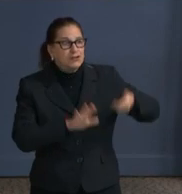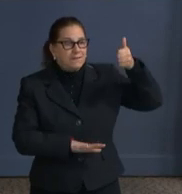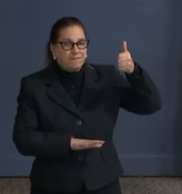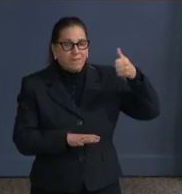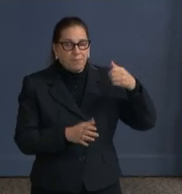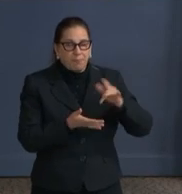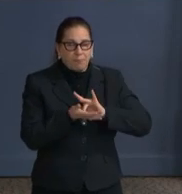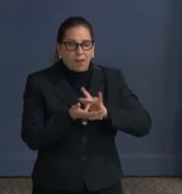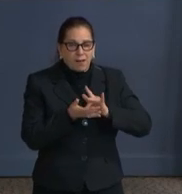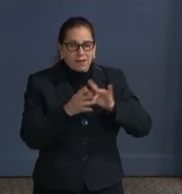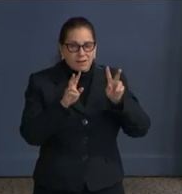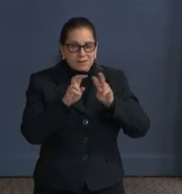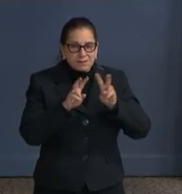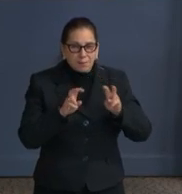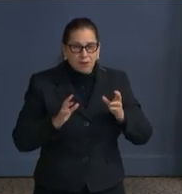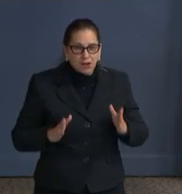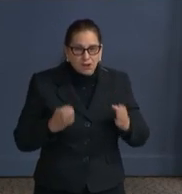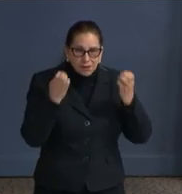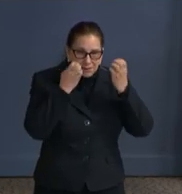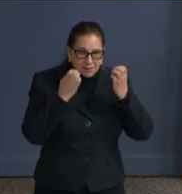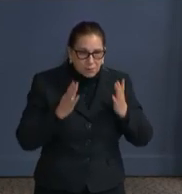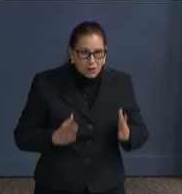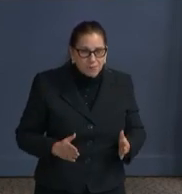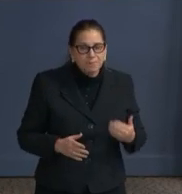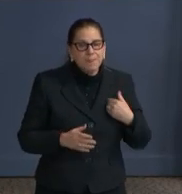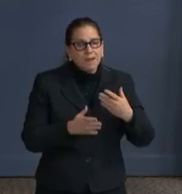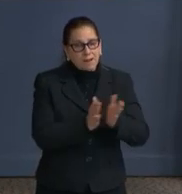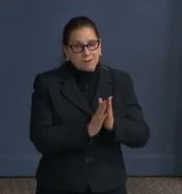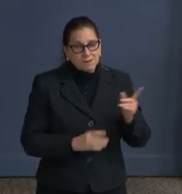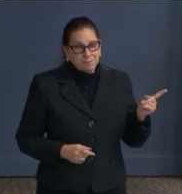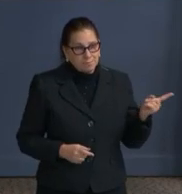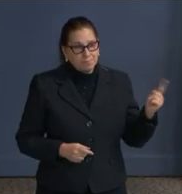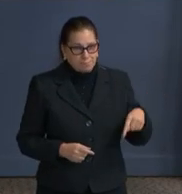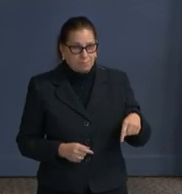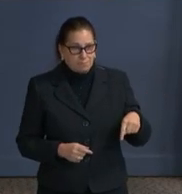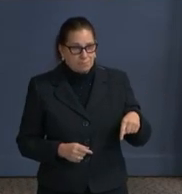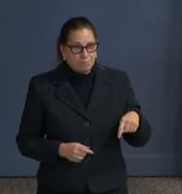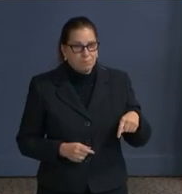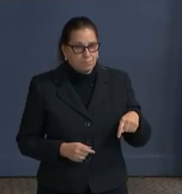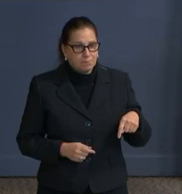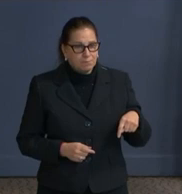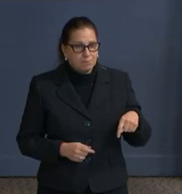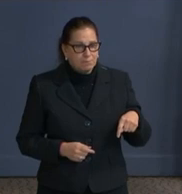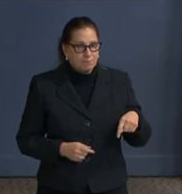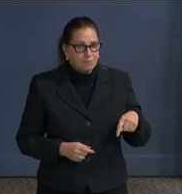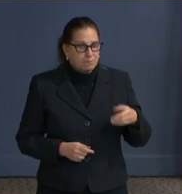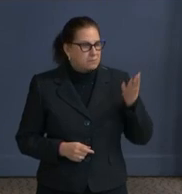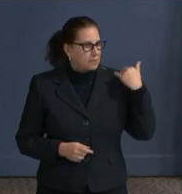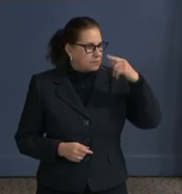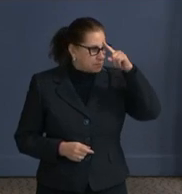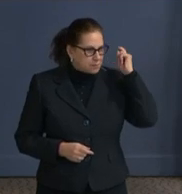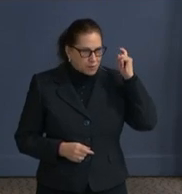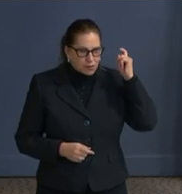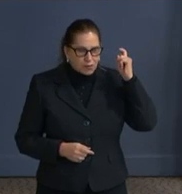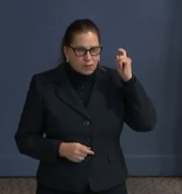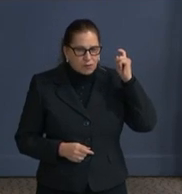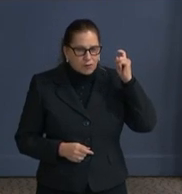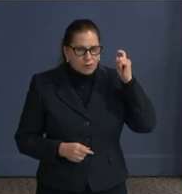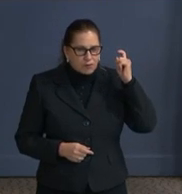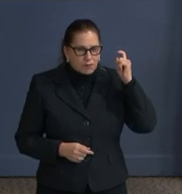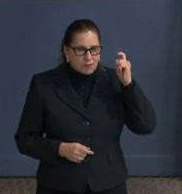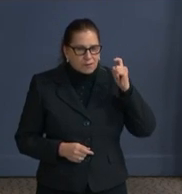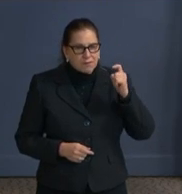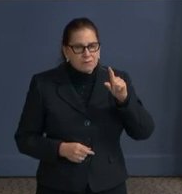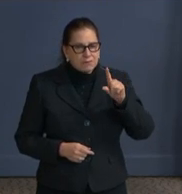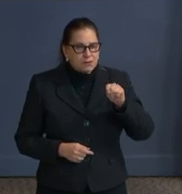in a role that I asked him to do late in the summer as deputy mayor for public safety